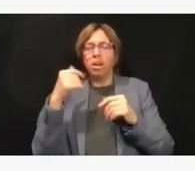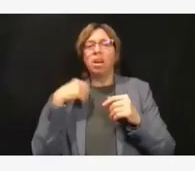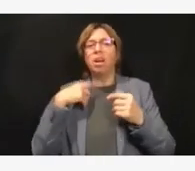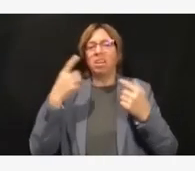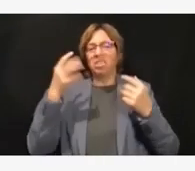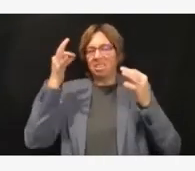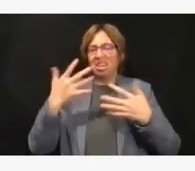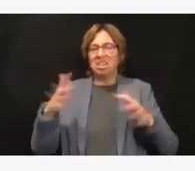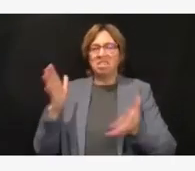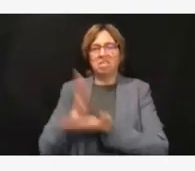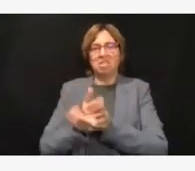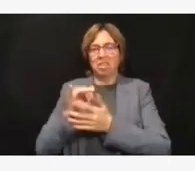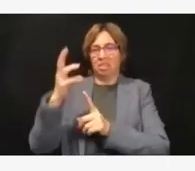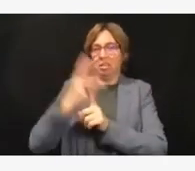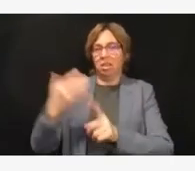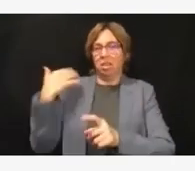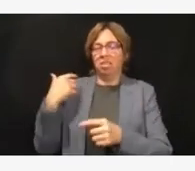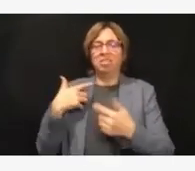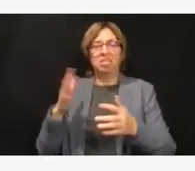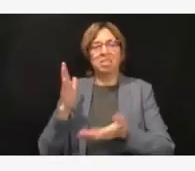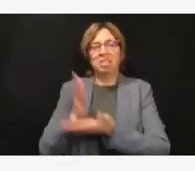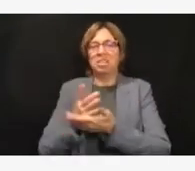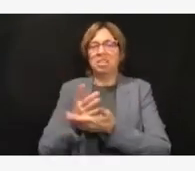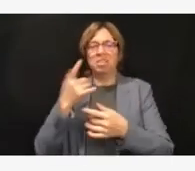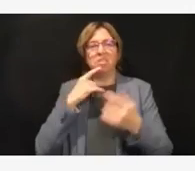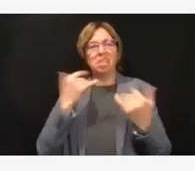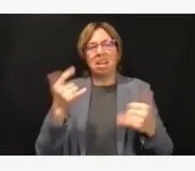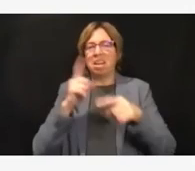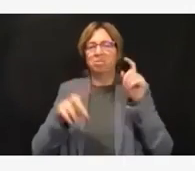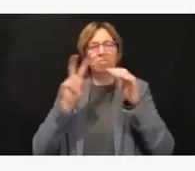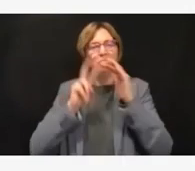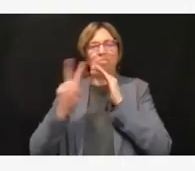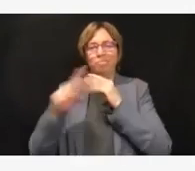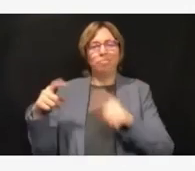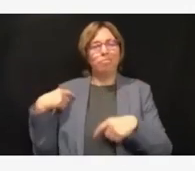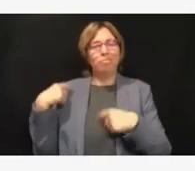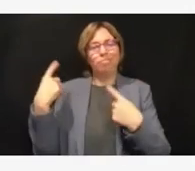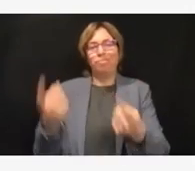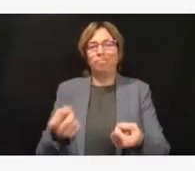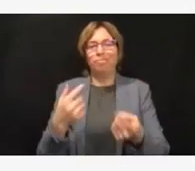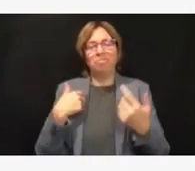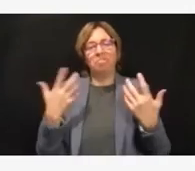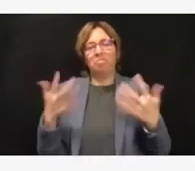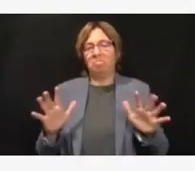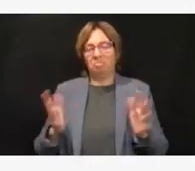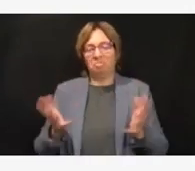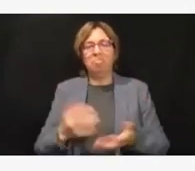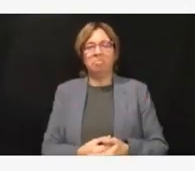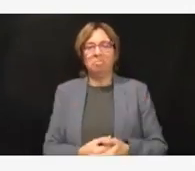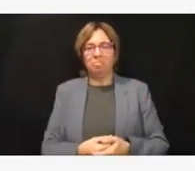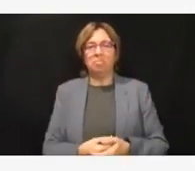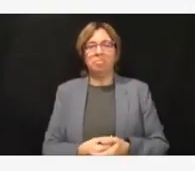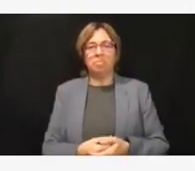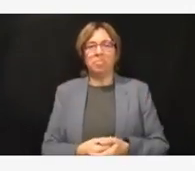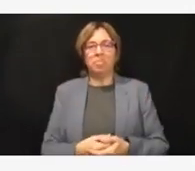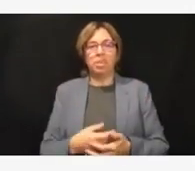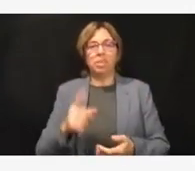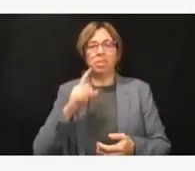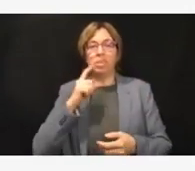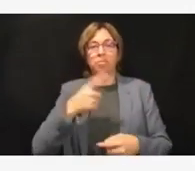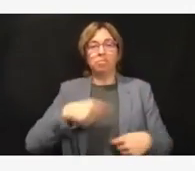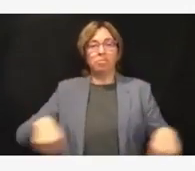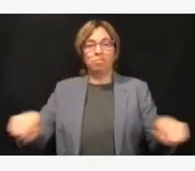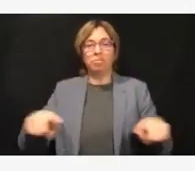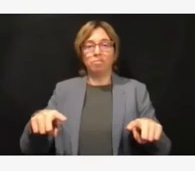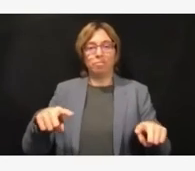oh my gosh, I just don't know. I think we are, I'll say that we are all starting to think about what it might